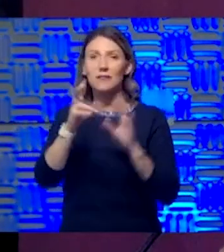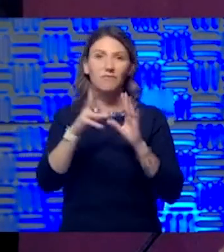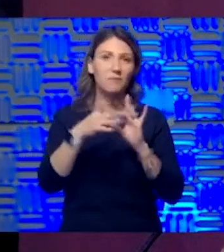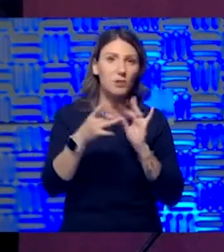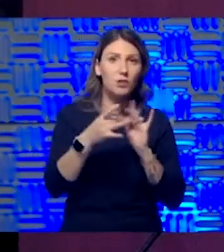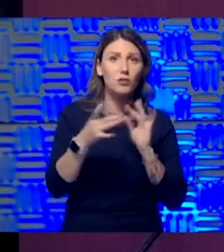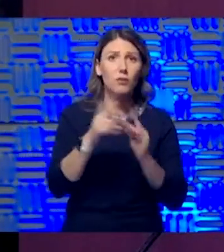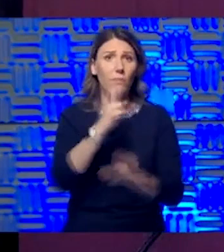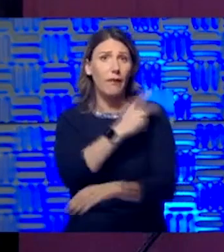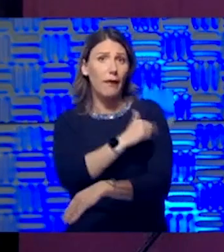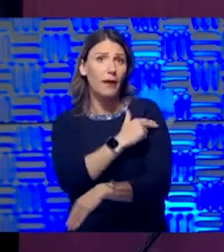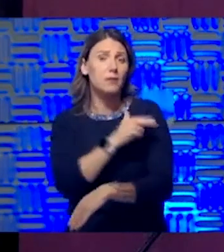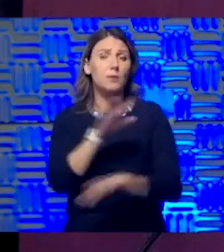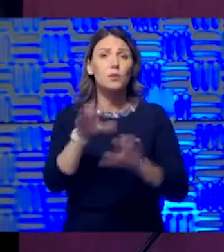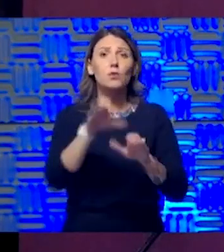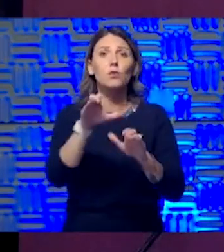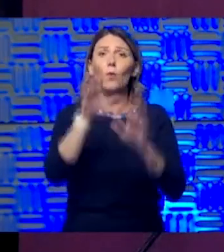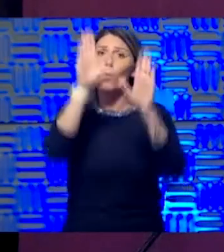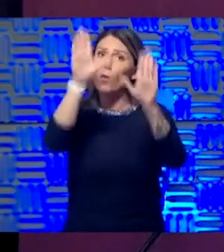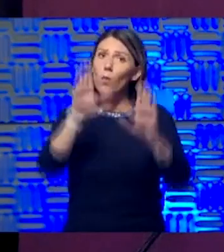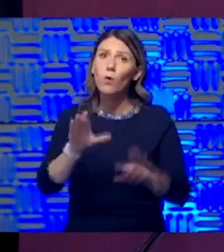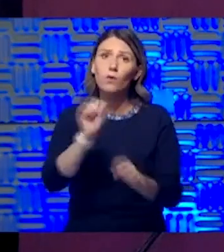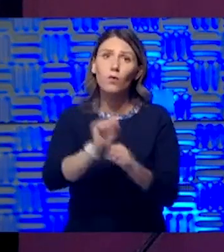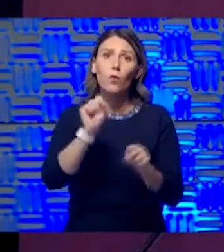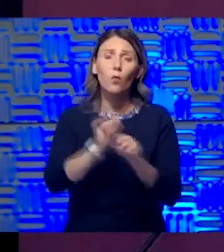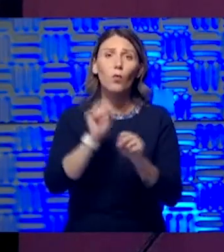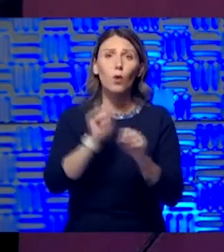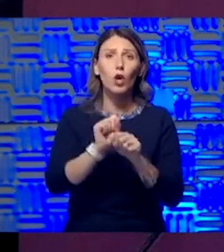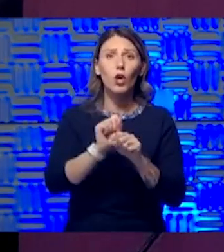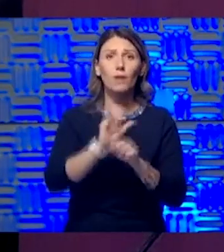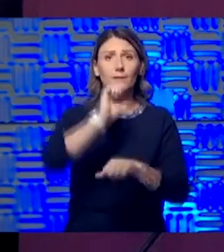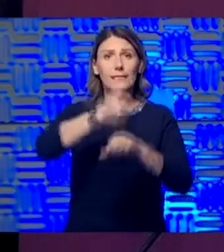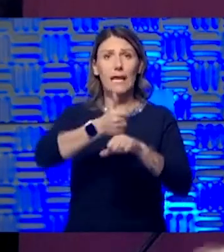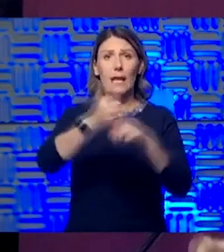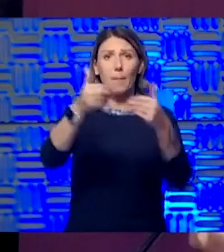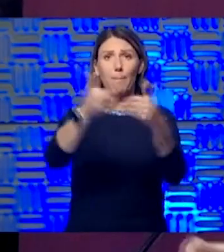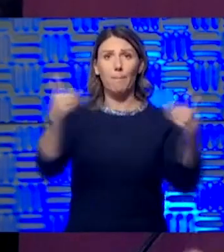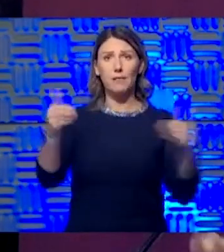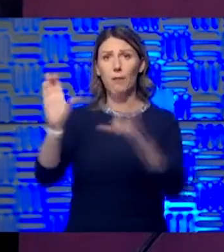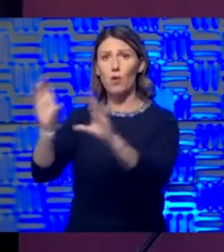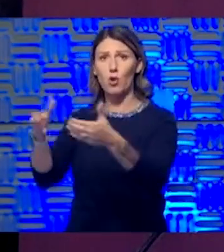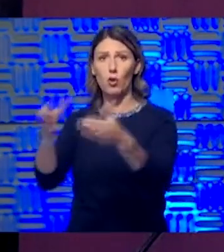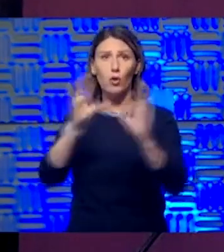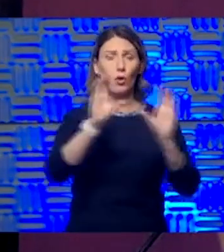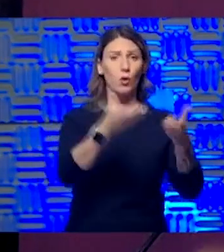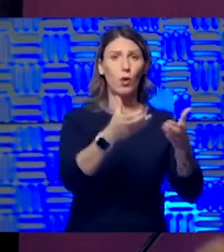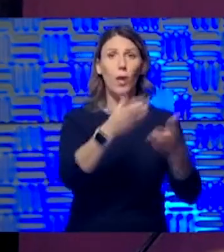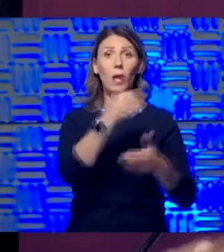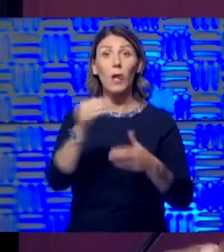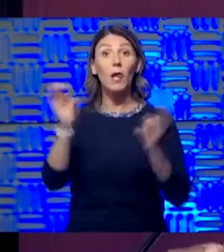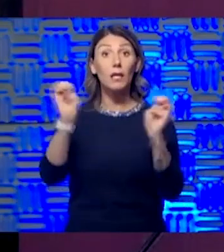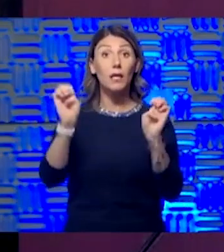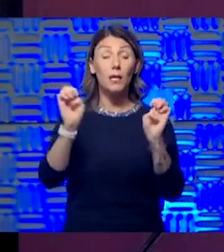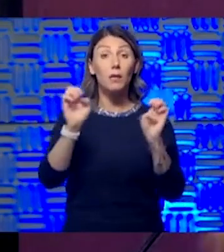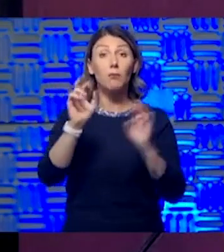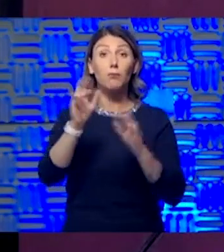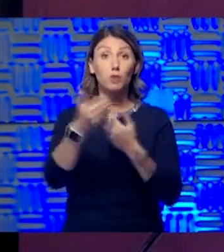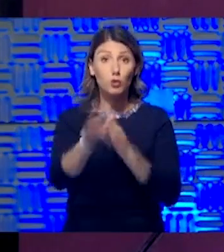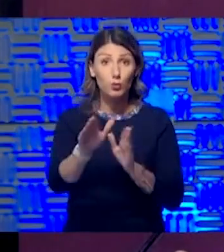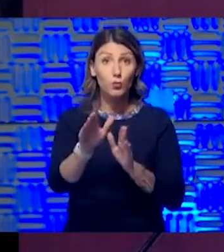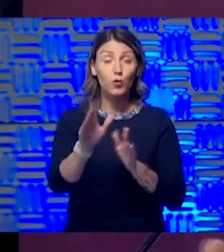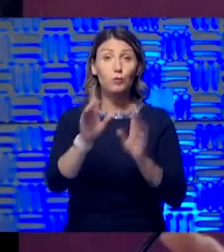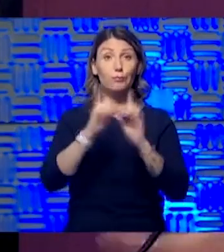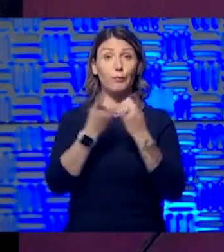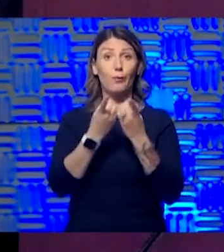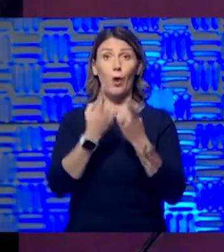fantastic job of cohorting the patients, of creating the safe spaces such that, at least for sure, an emergency department, we can continue to do the business